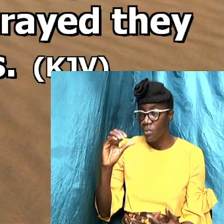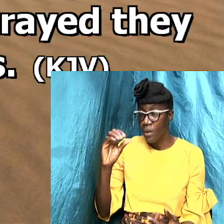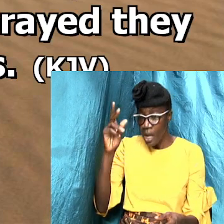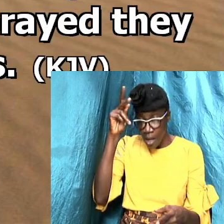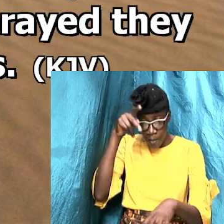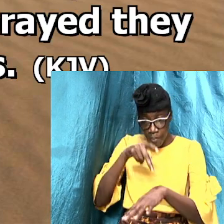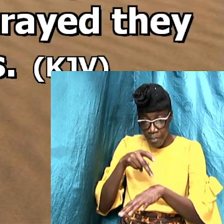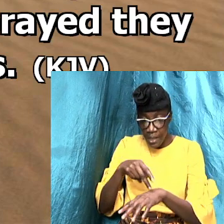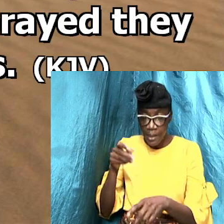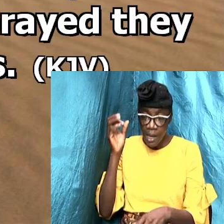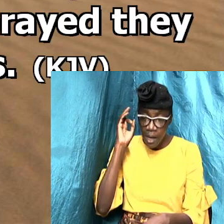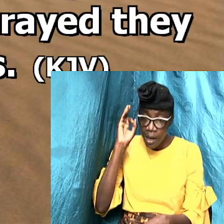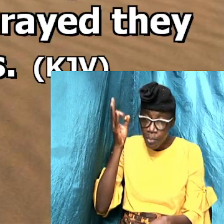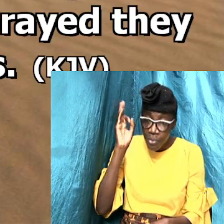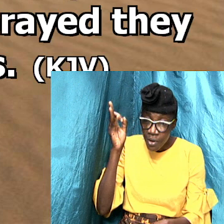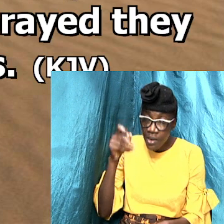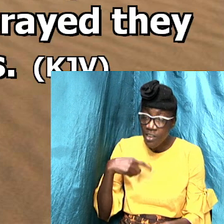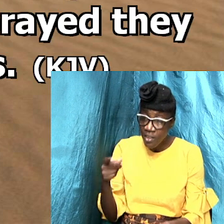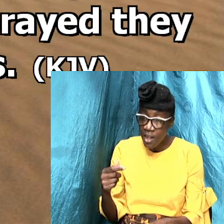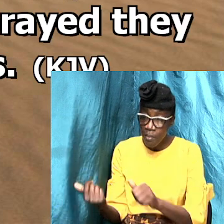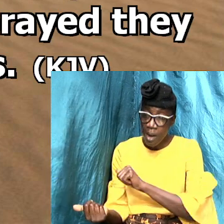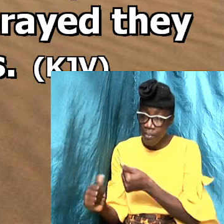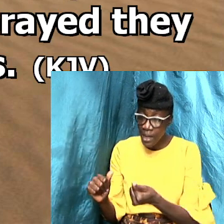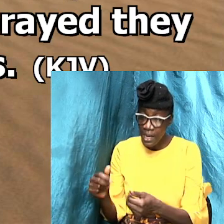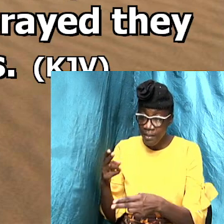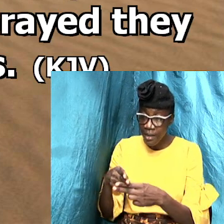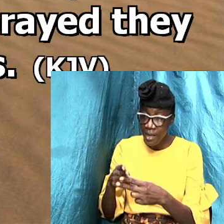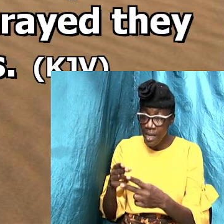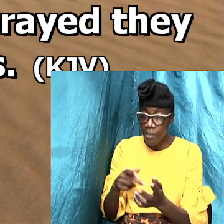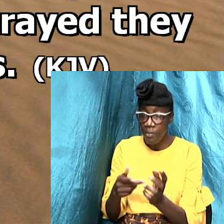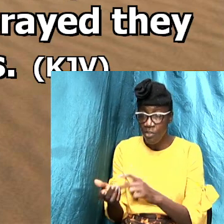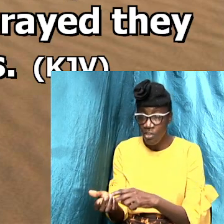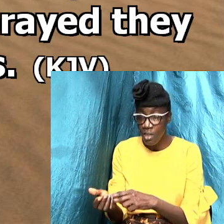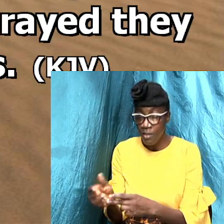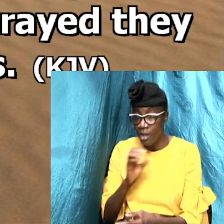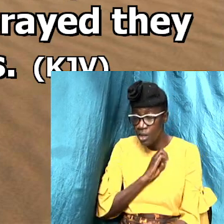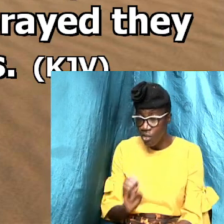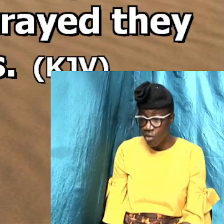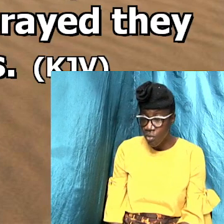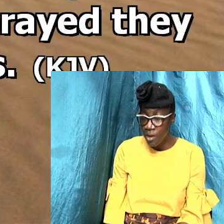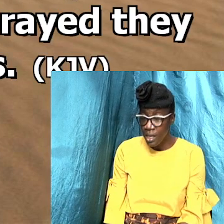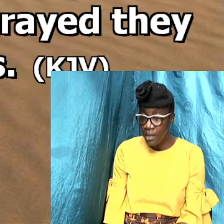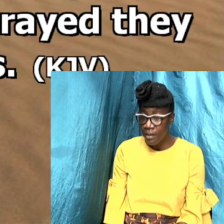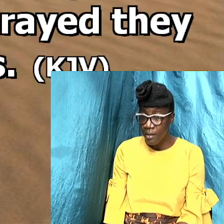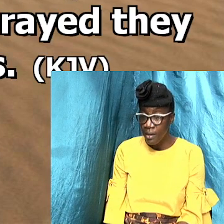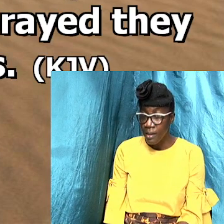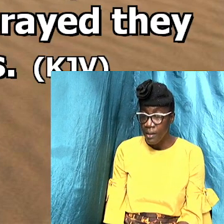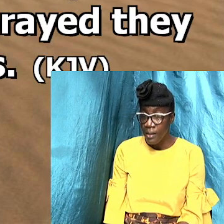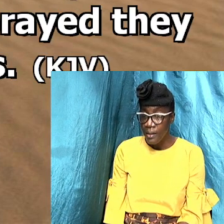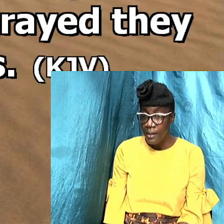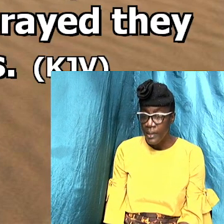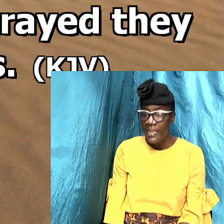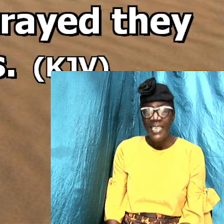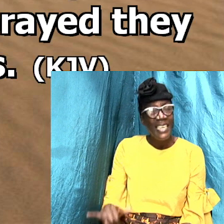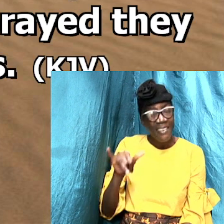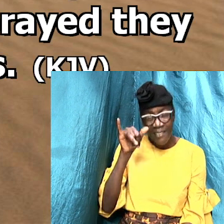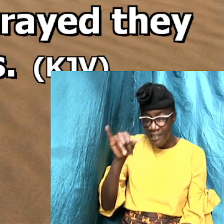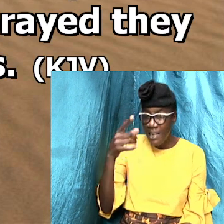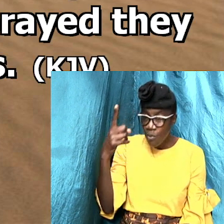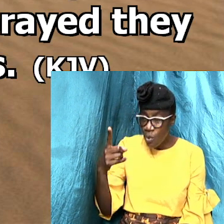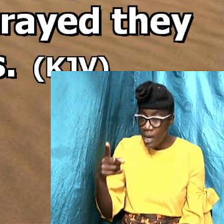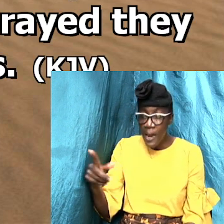and said that you must be baptized in the name of Jesus Christ he was the one that first